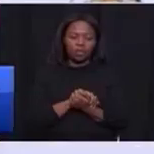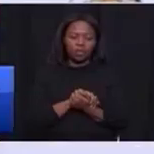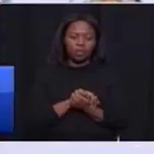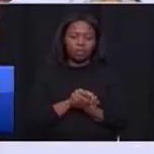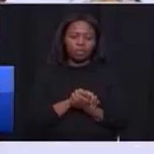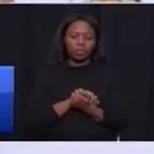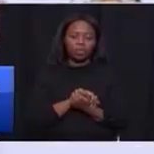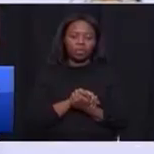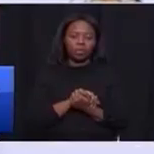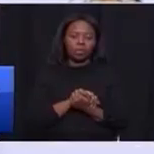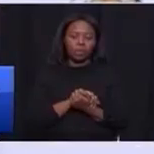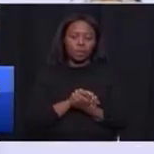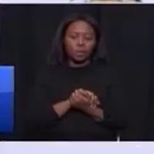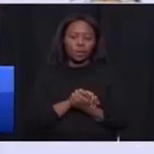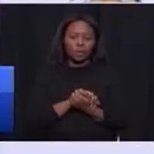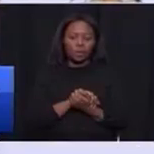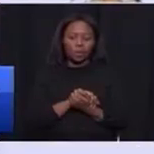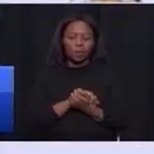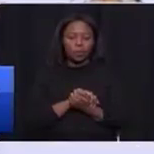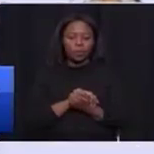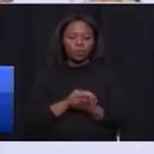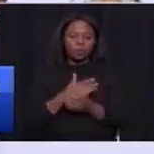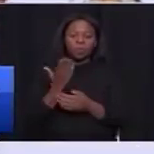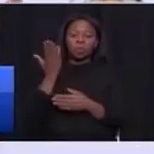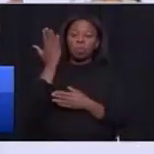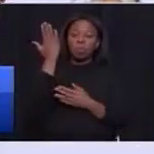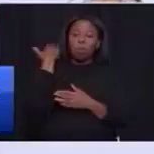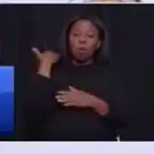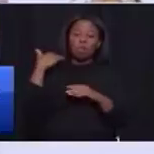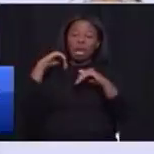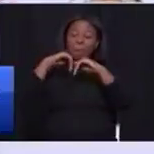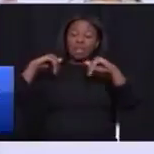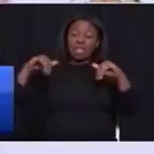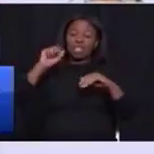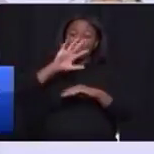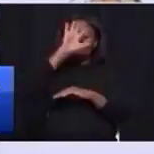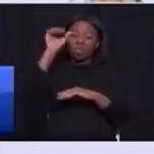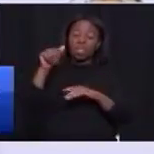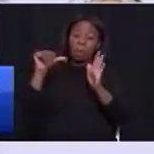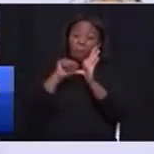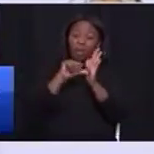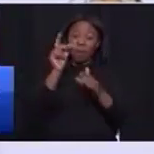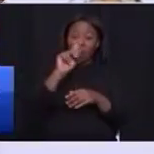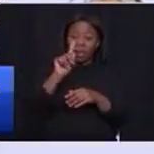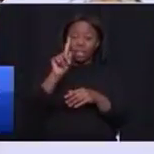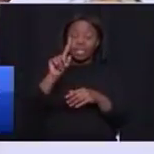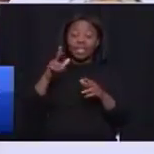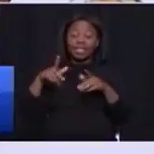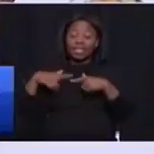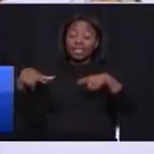One of the important developments in post-apartheid South Africa is that the townships have expanded a lot